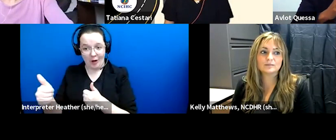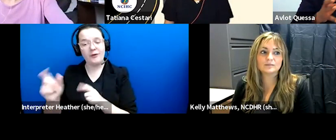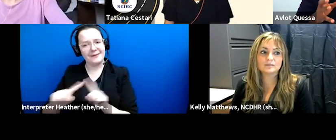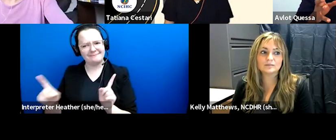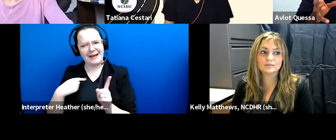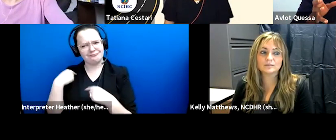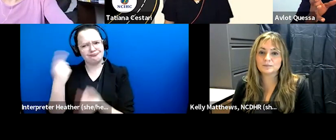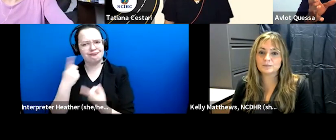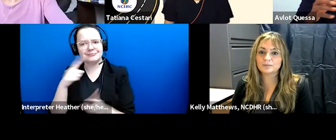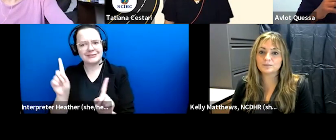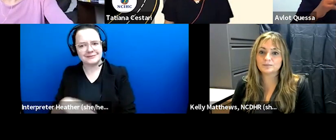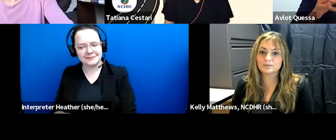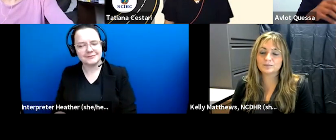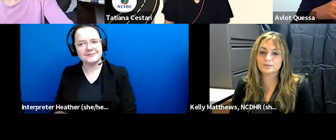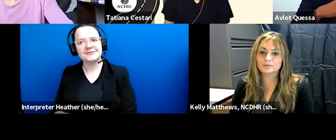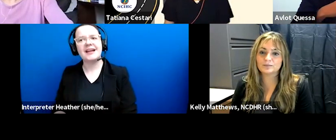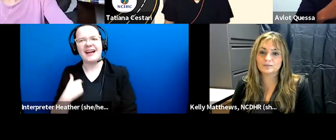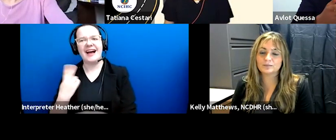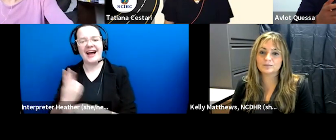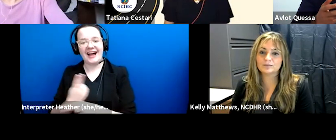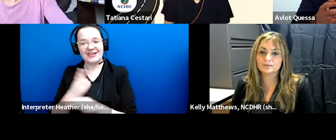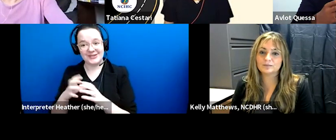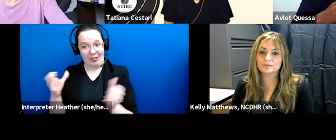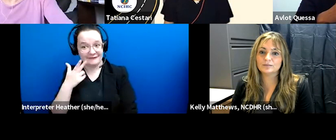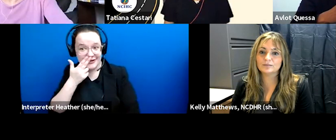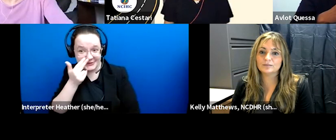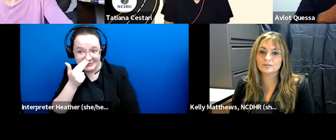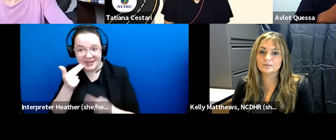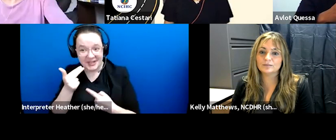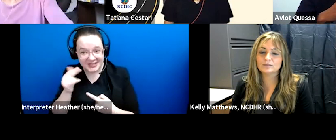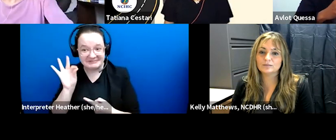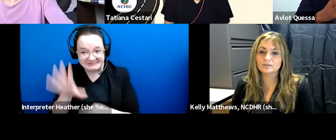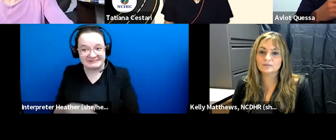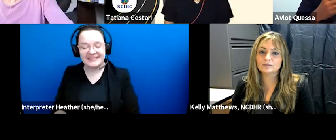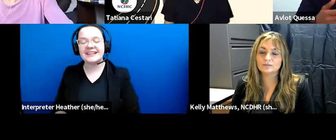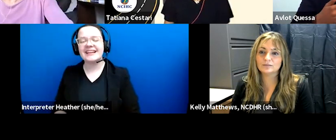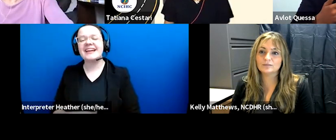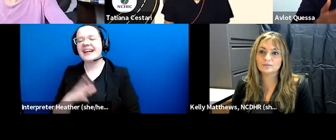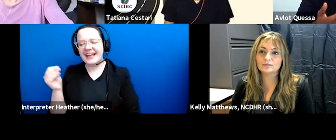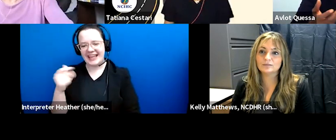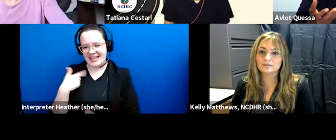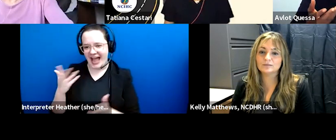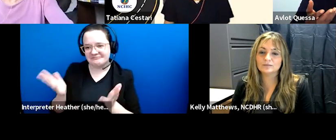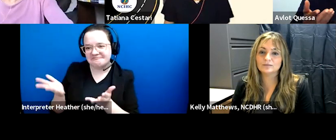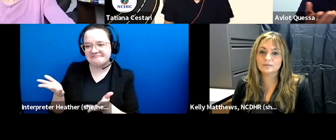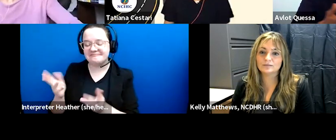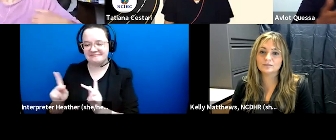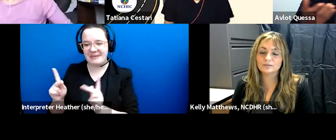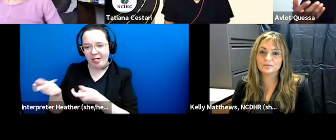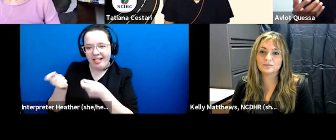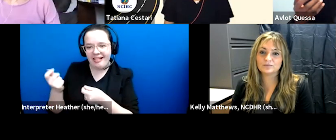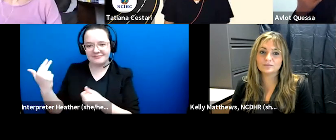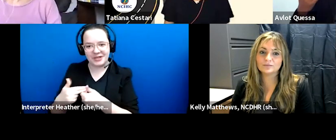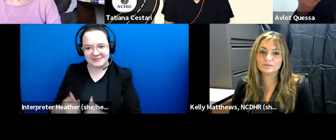successful in doing that i use a lot of humor and i get people to participate um